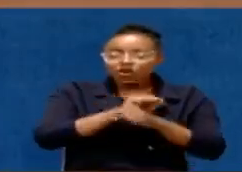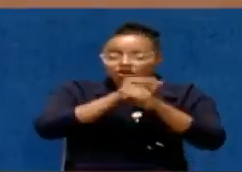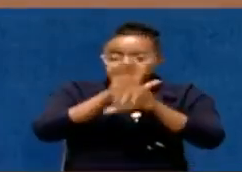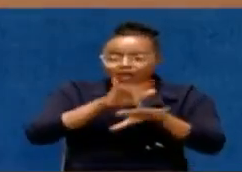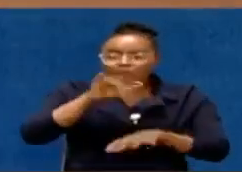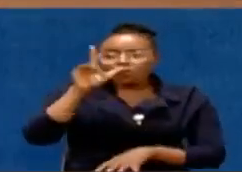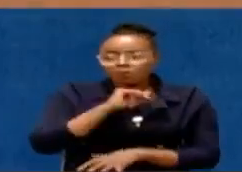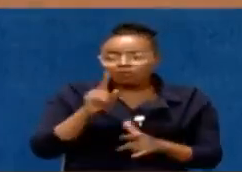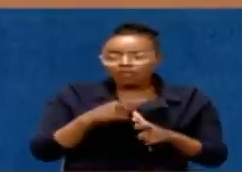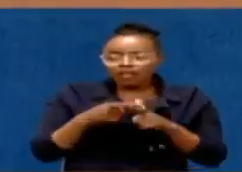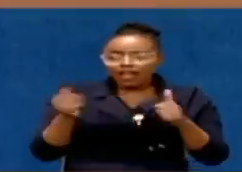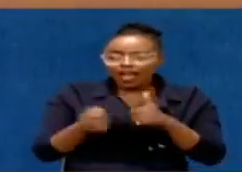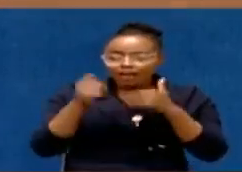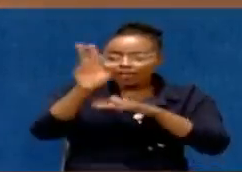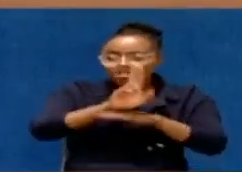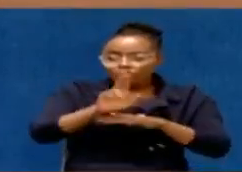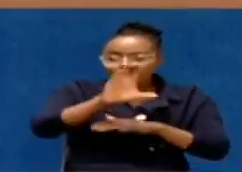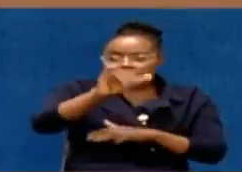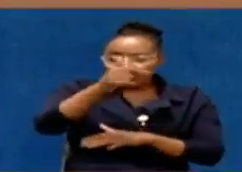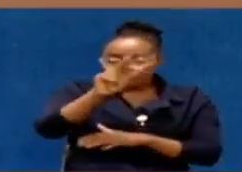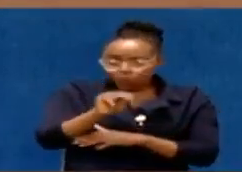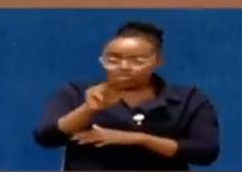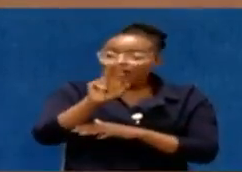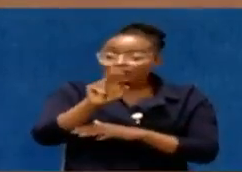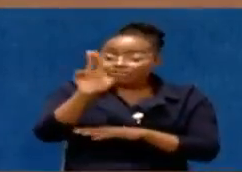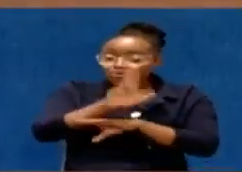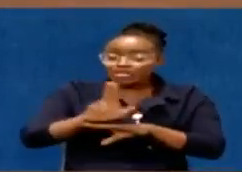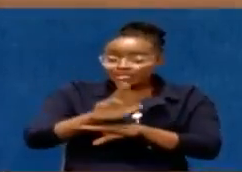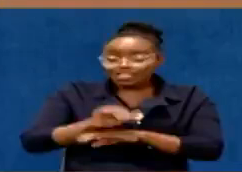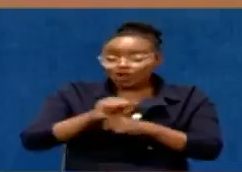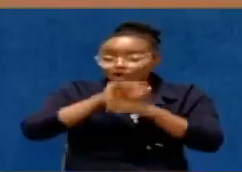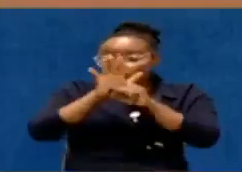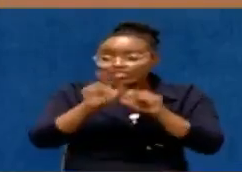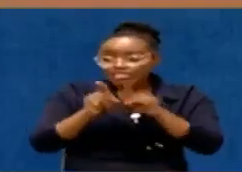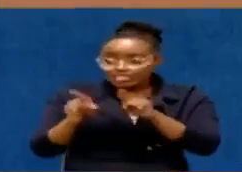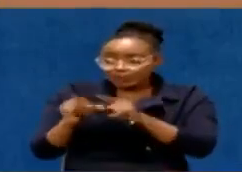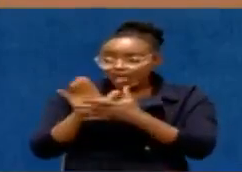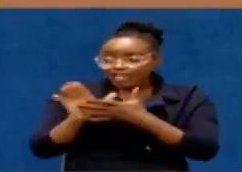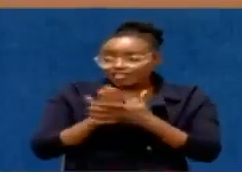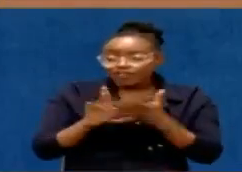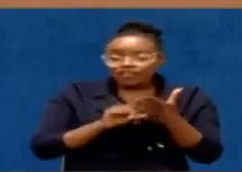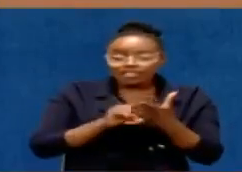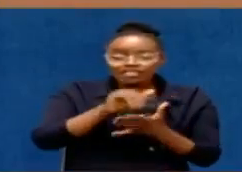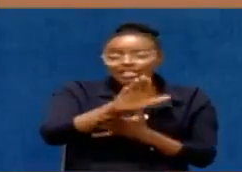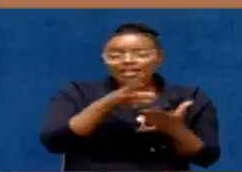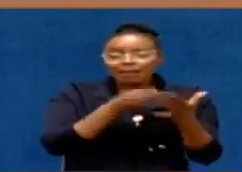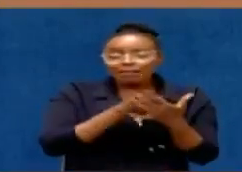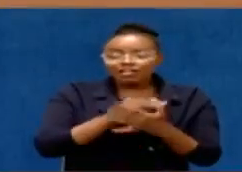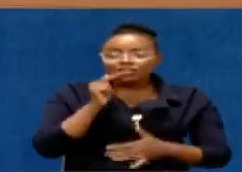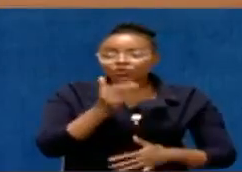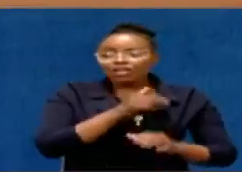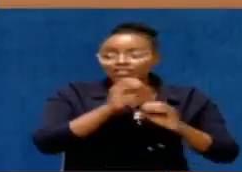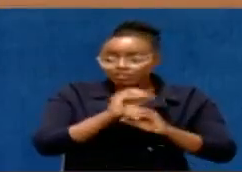country. And CITON uses COVID as an excuse of not releasing our money to us.